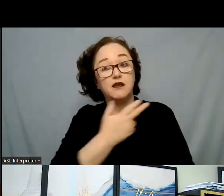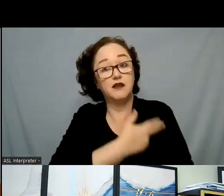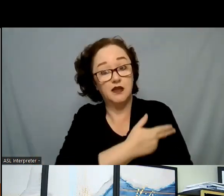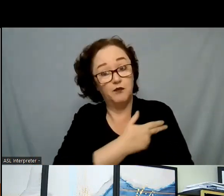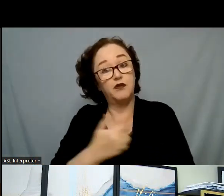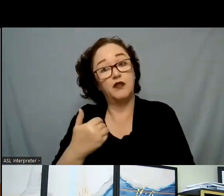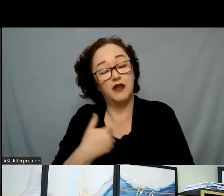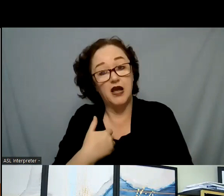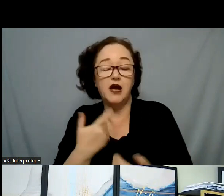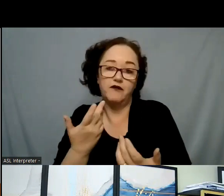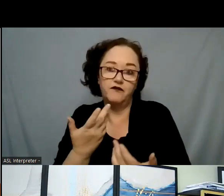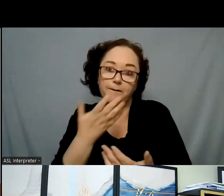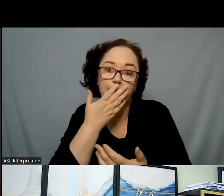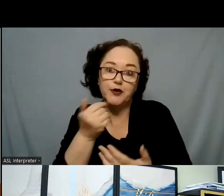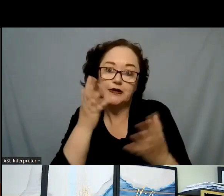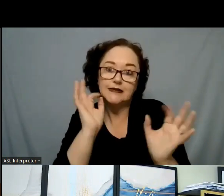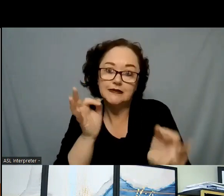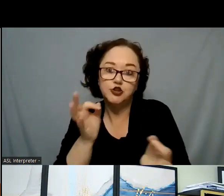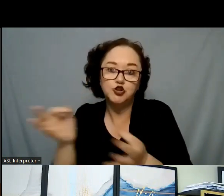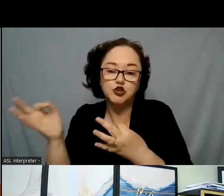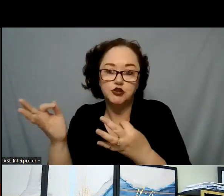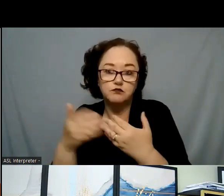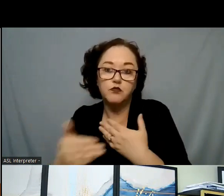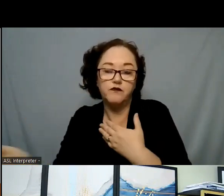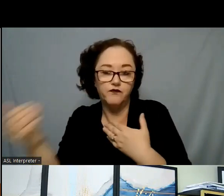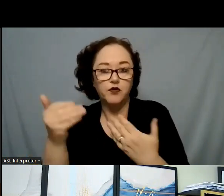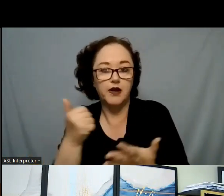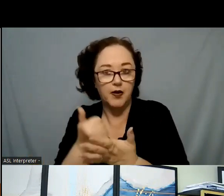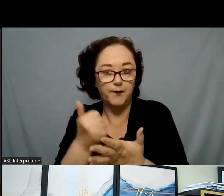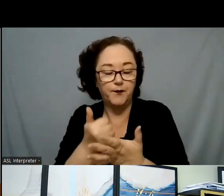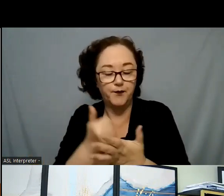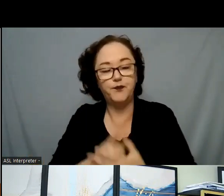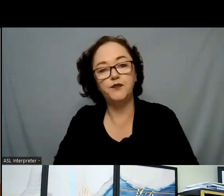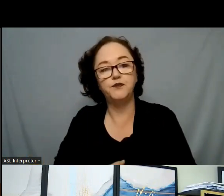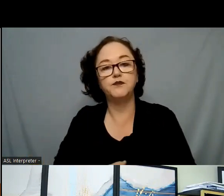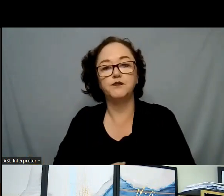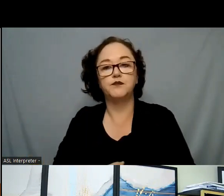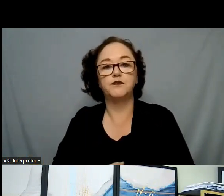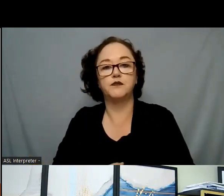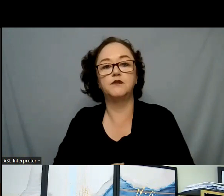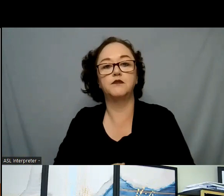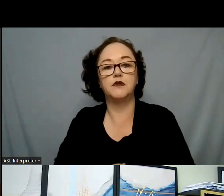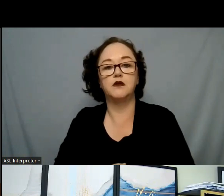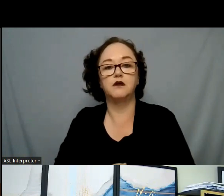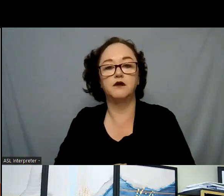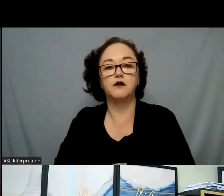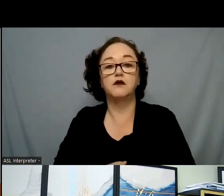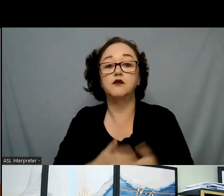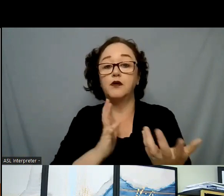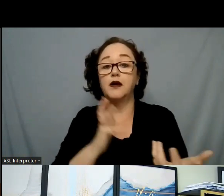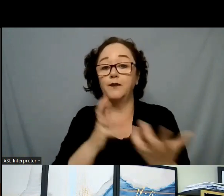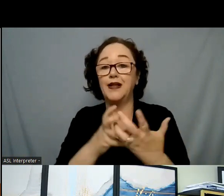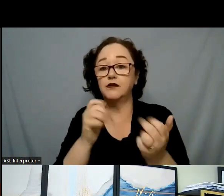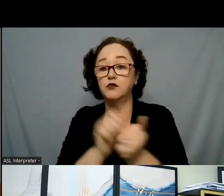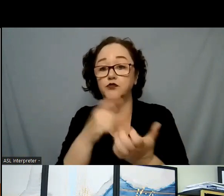forward. So, that's the same on a macro or micro level. Compliance with treatment recommendations. So, when we're